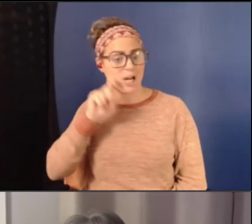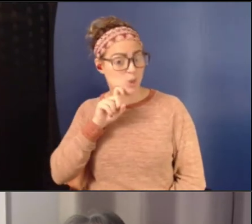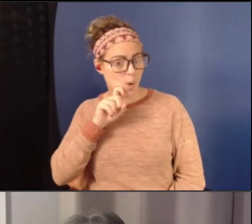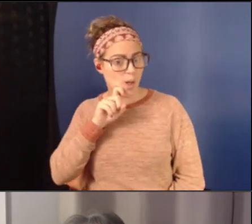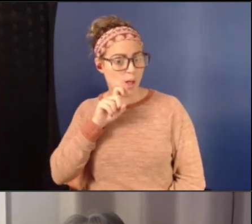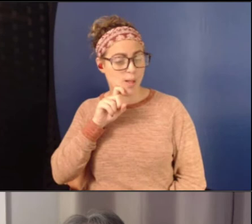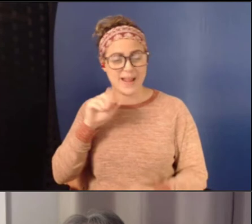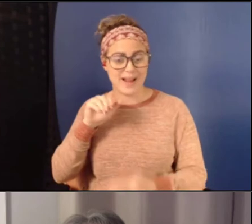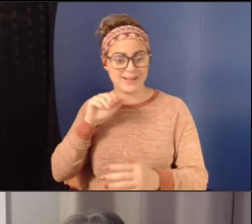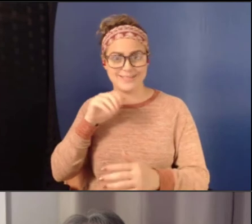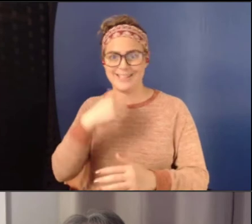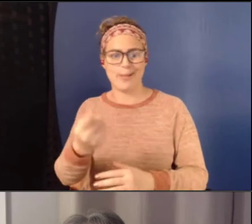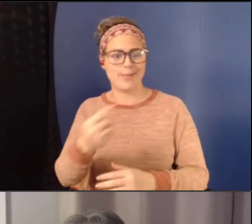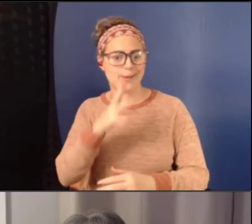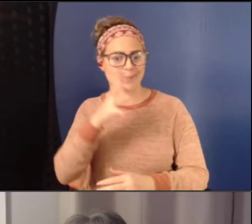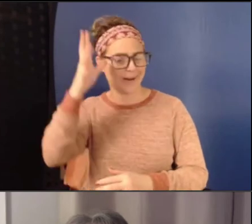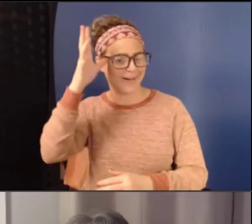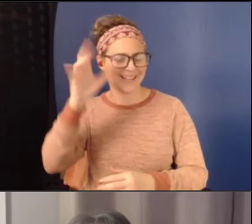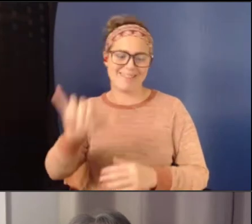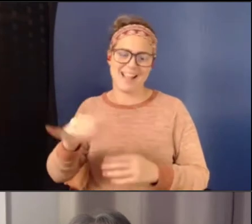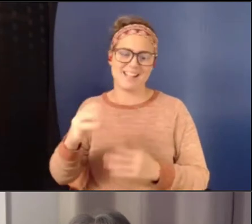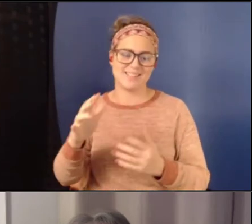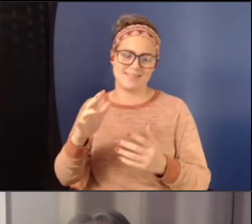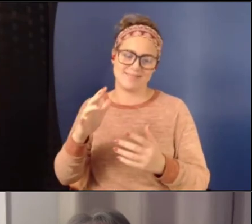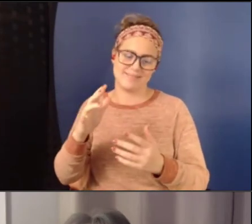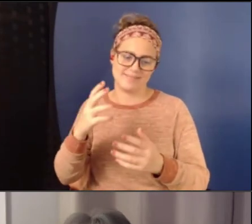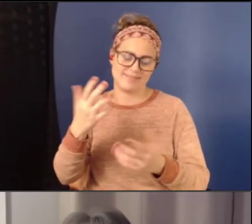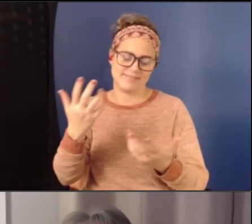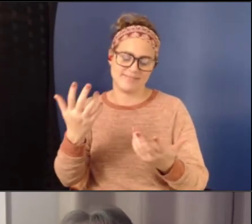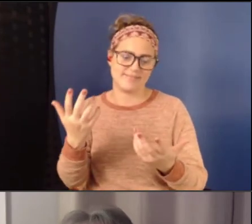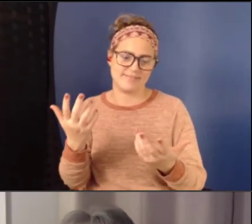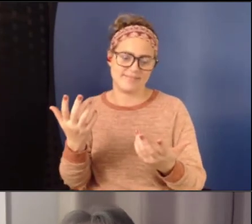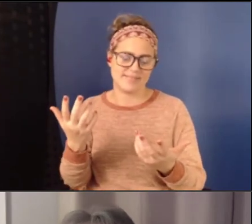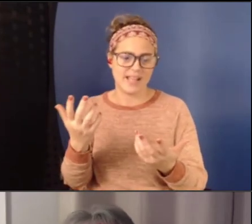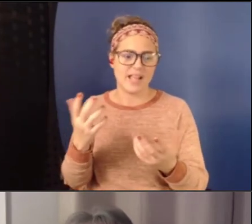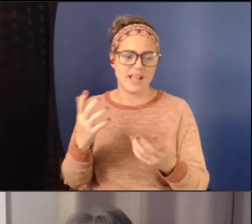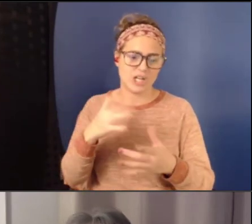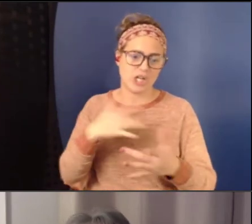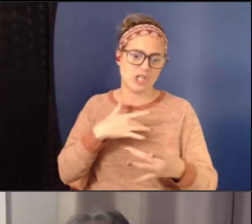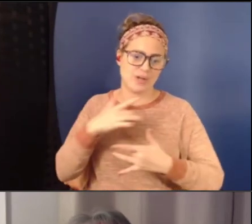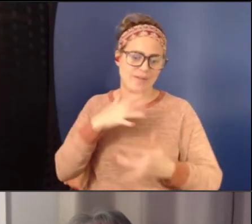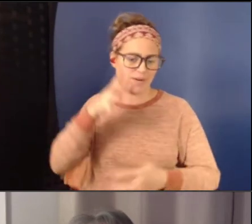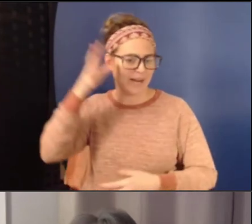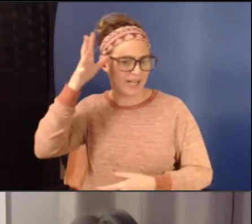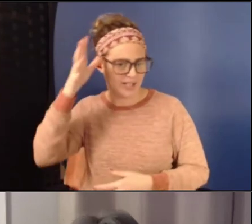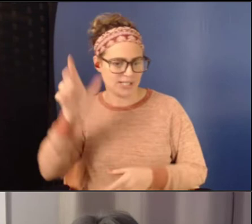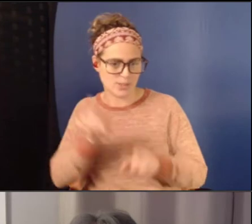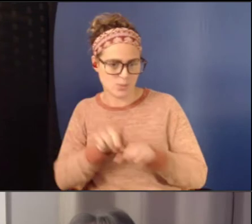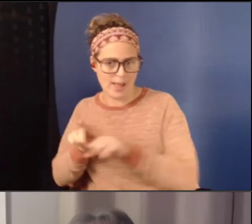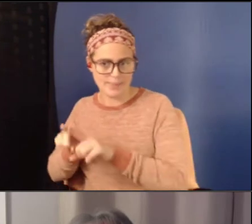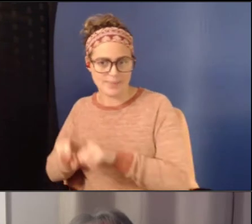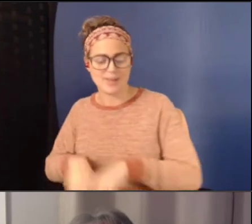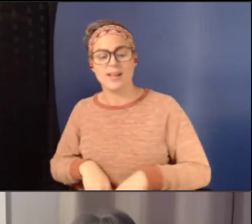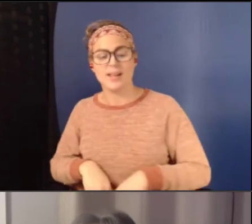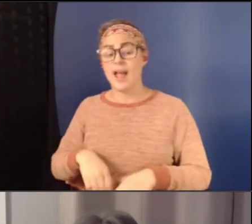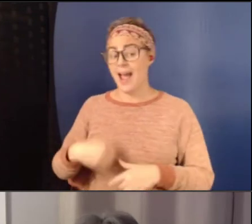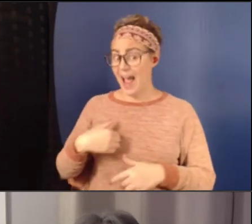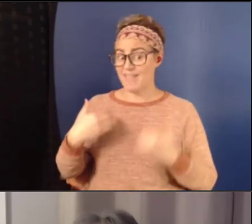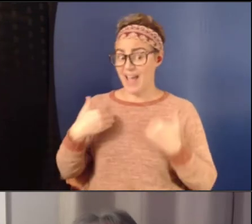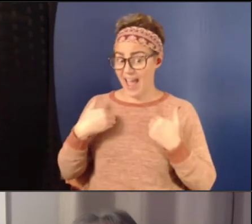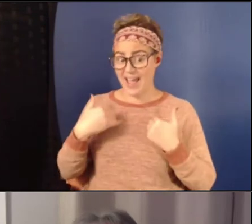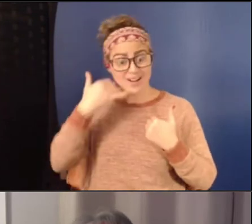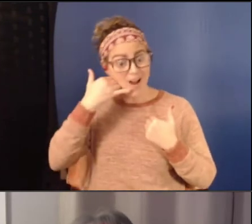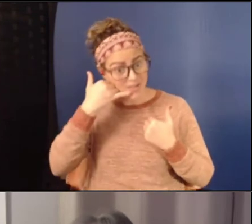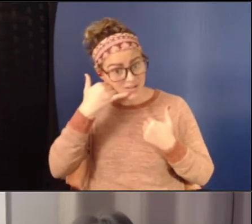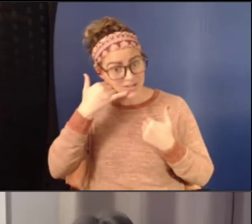So I think trying to engage in a conversation, I've had phone calls with parents that are very irate about why would you even do